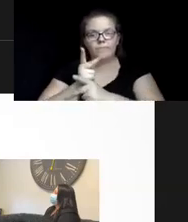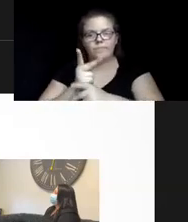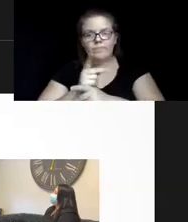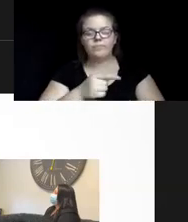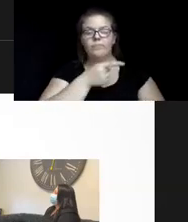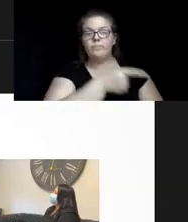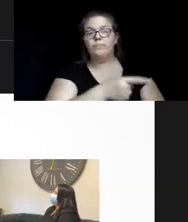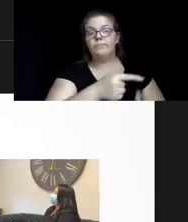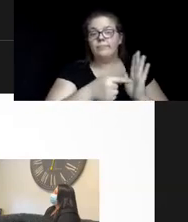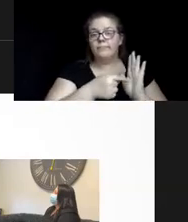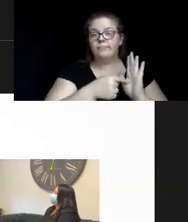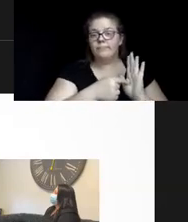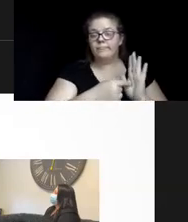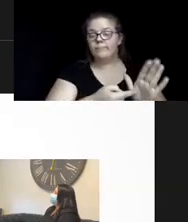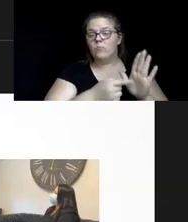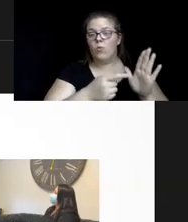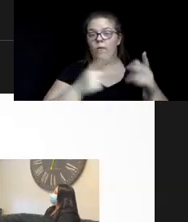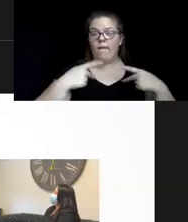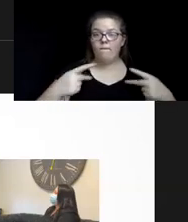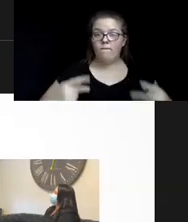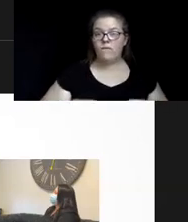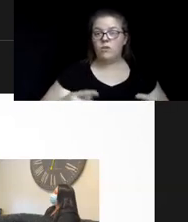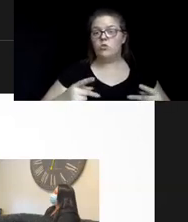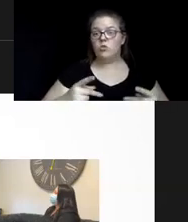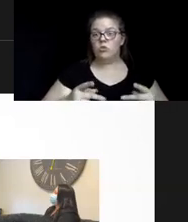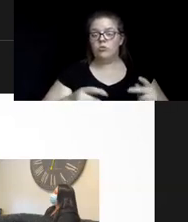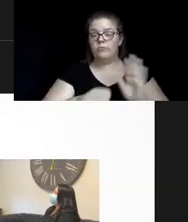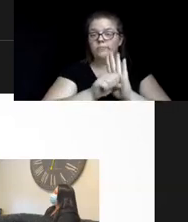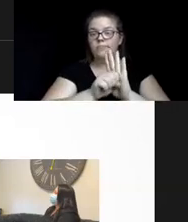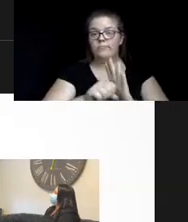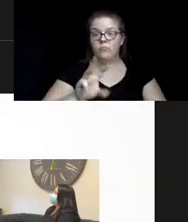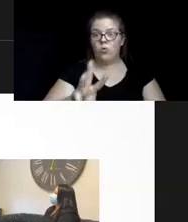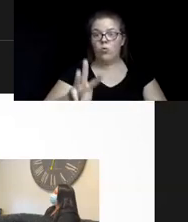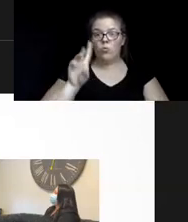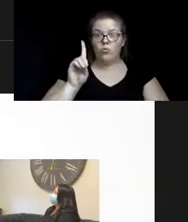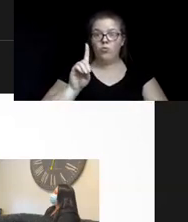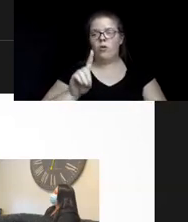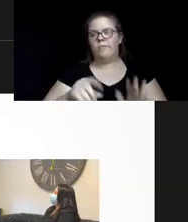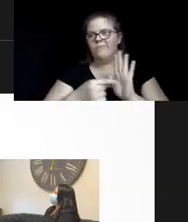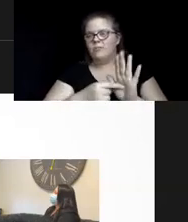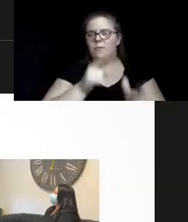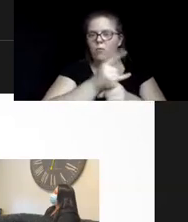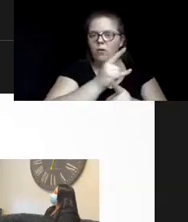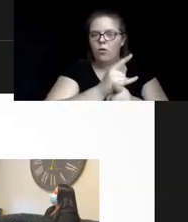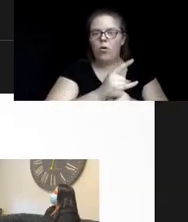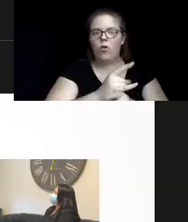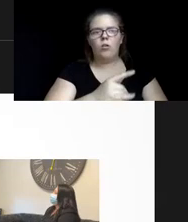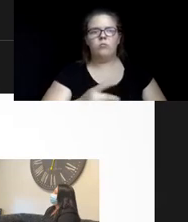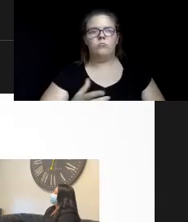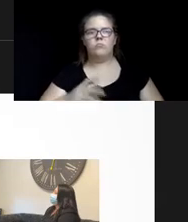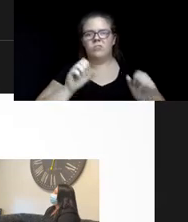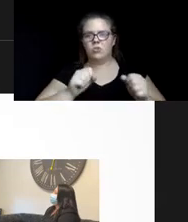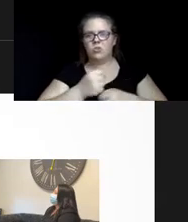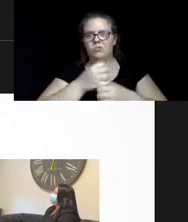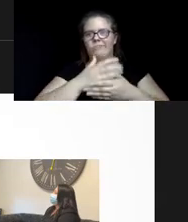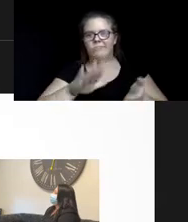physical symptoms of withdrawal? In the case of alcohol, that could be deadly. But there's all different types of symptoms